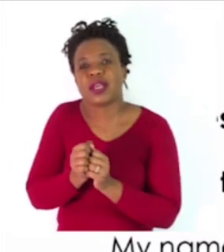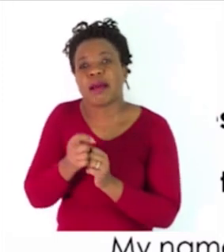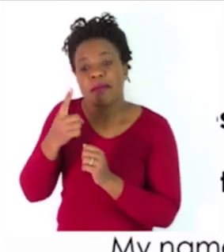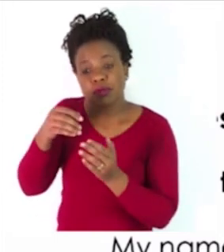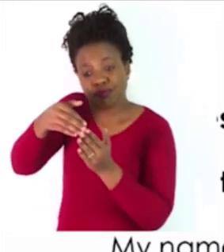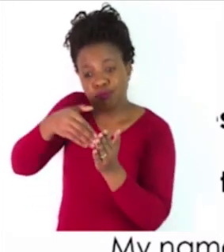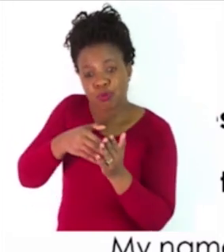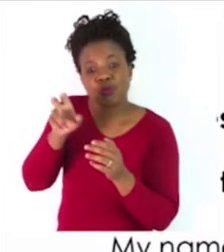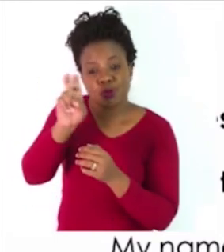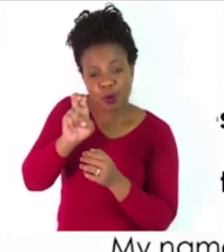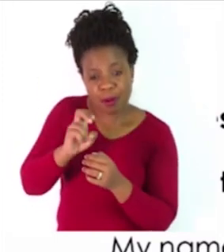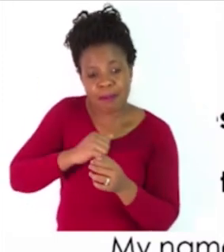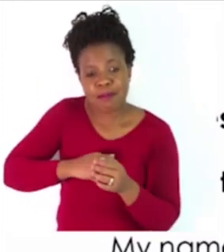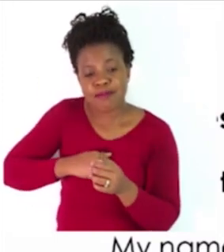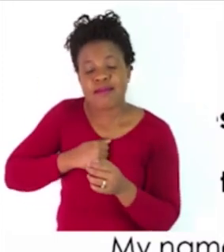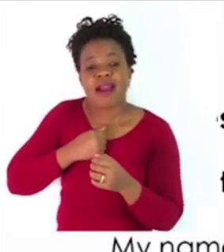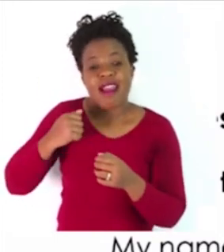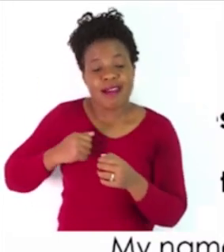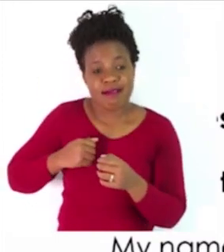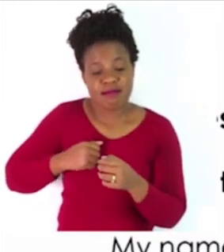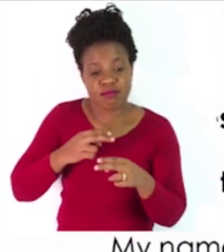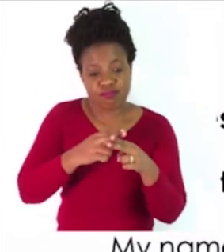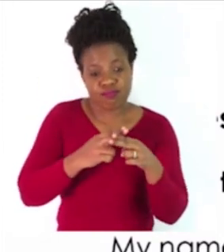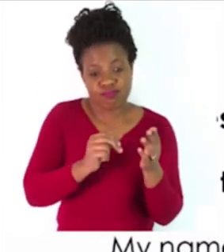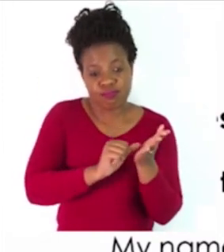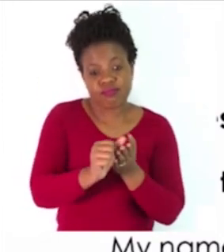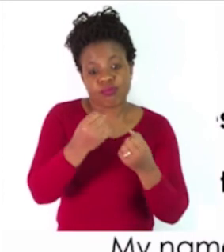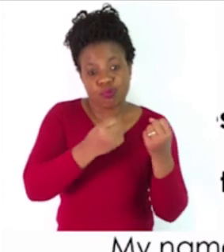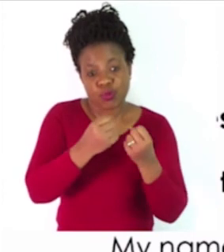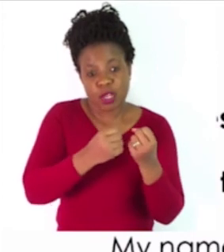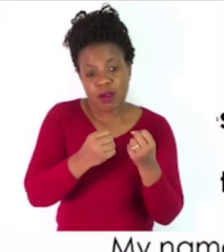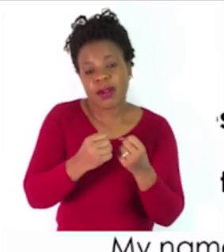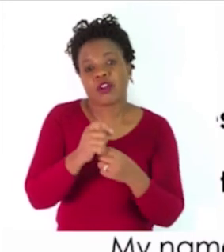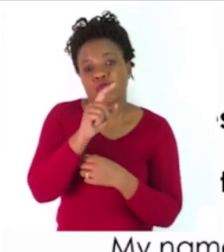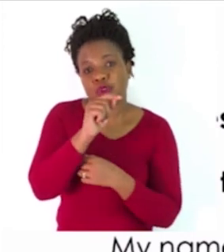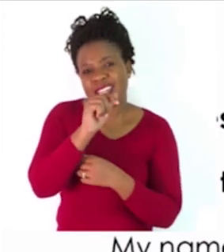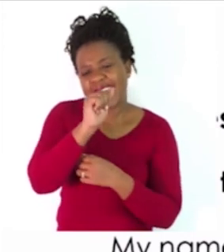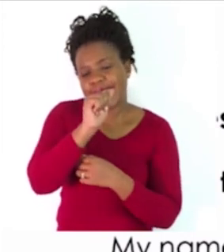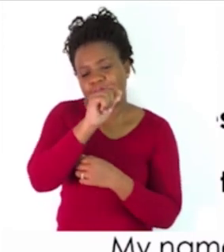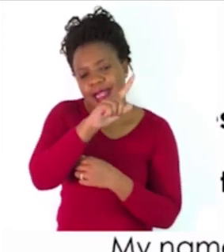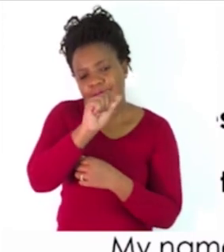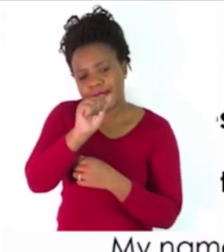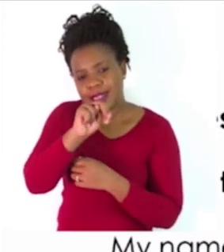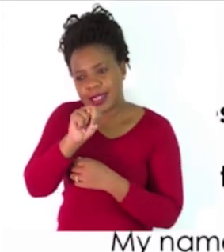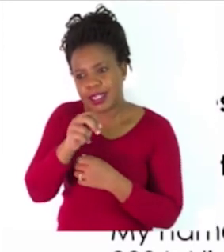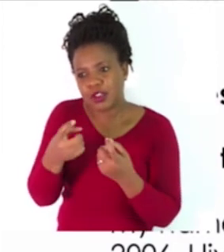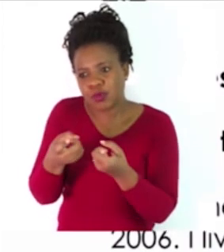Land Cruiser for our drive on the Junes. I always enjoy our travels.